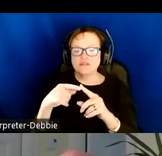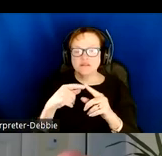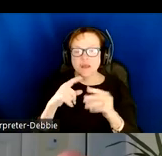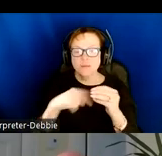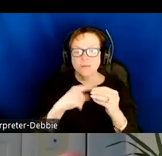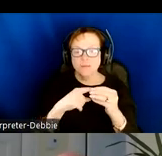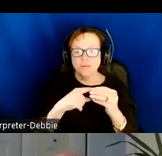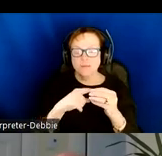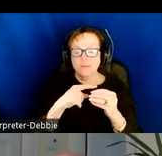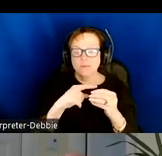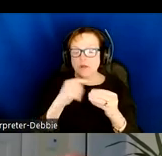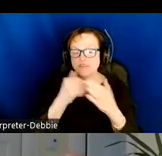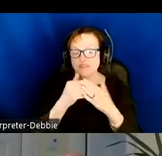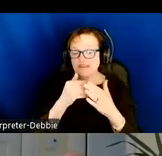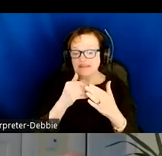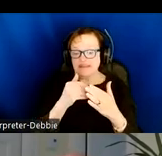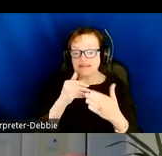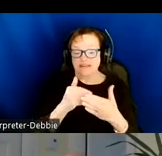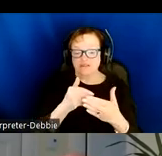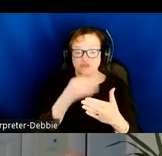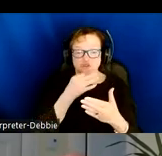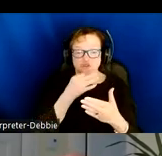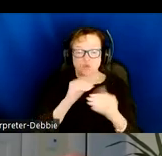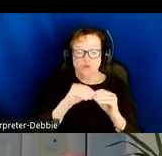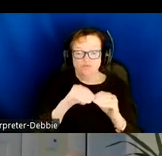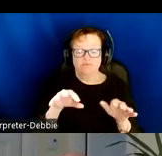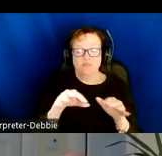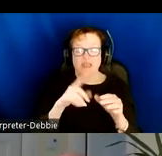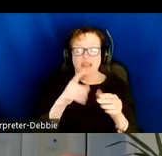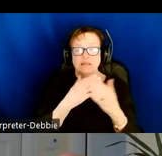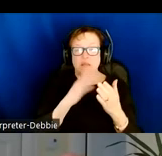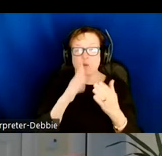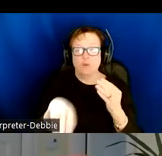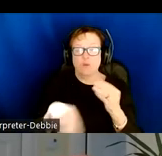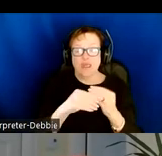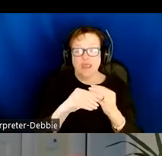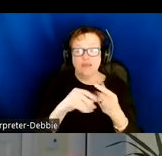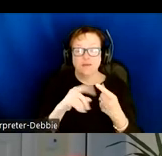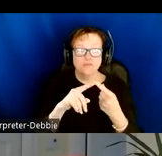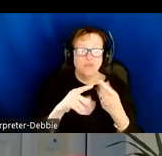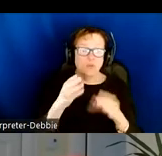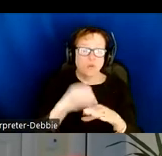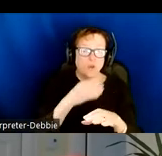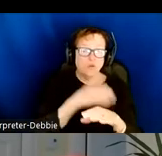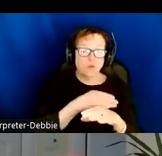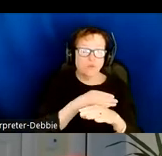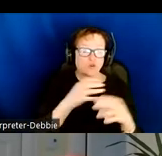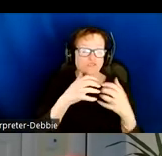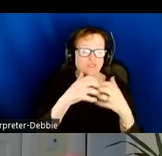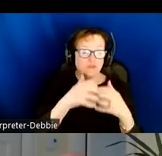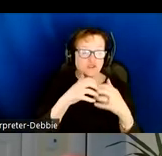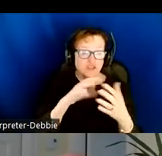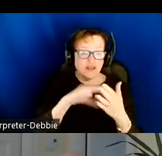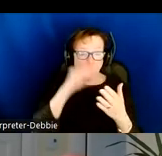some of the key items that we're looking to integrate and add to include improving the machine learning and data